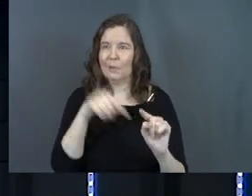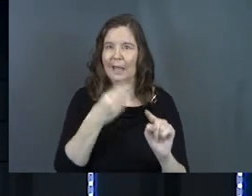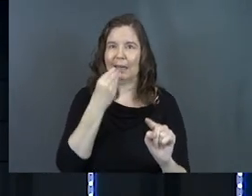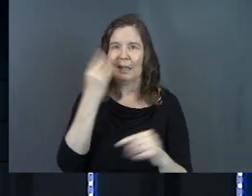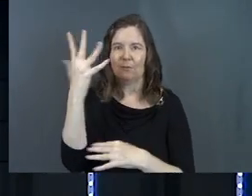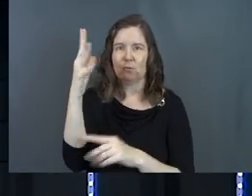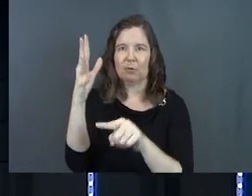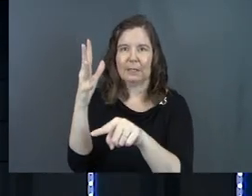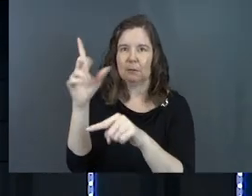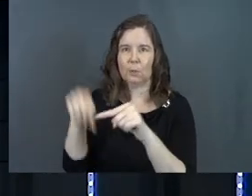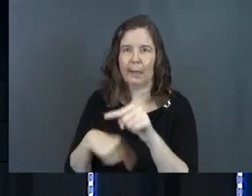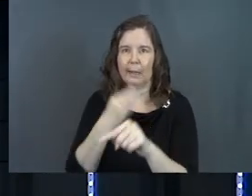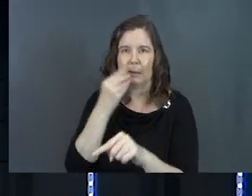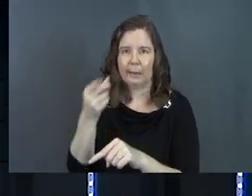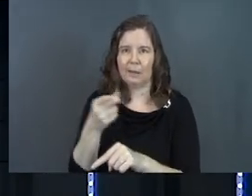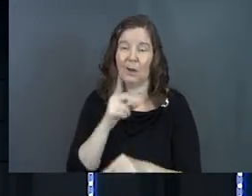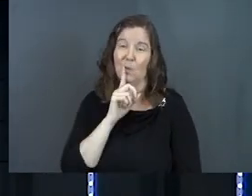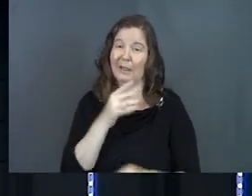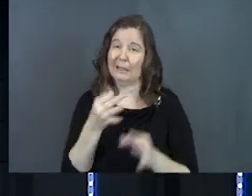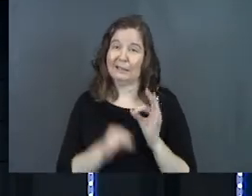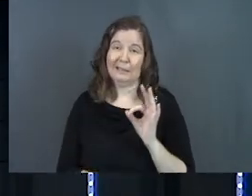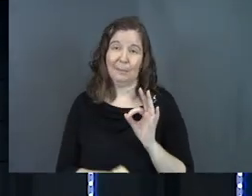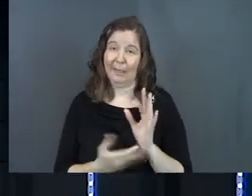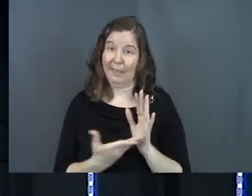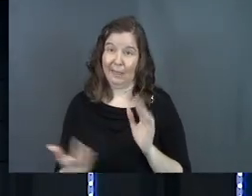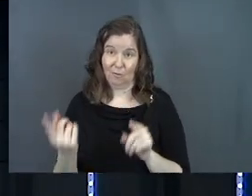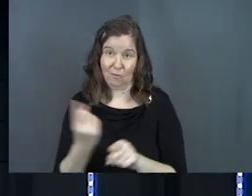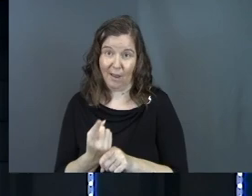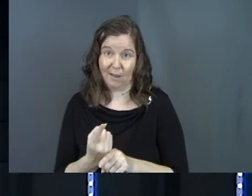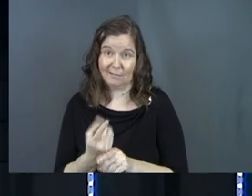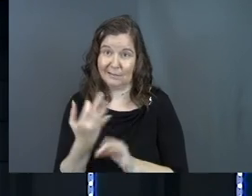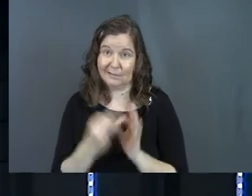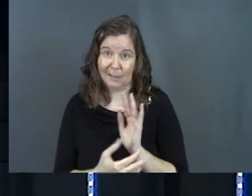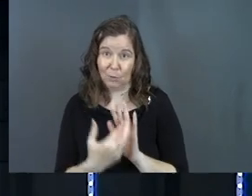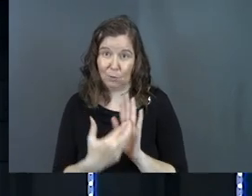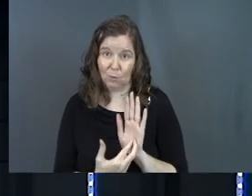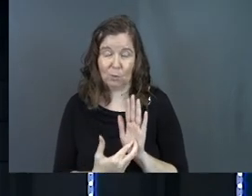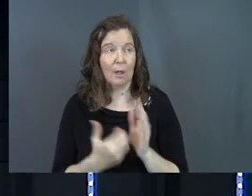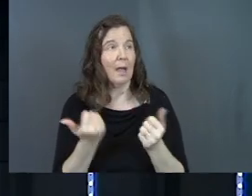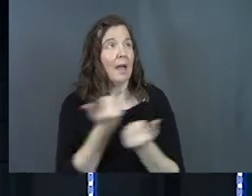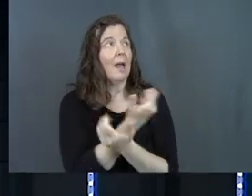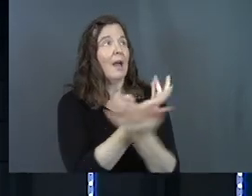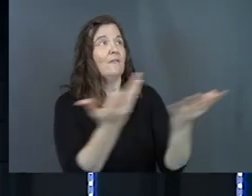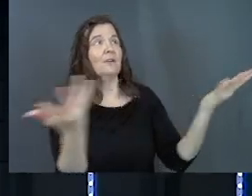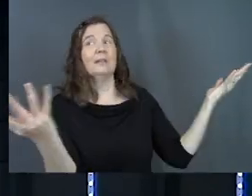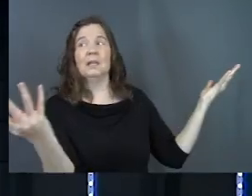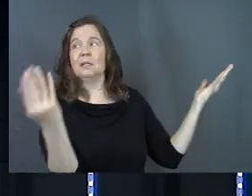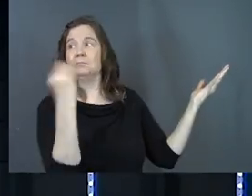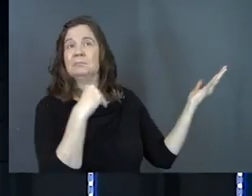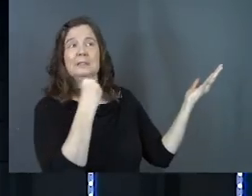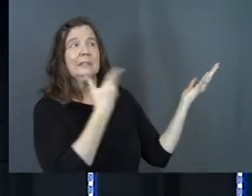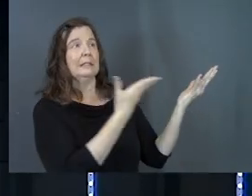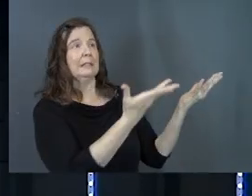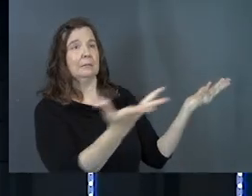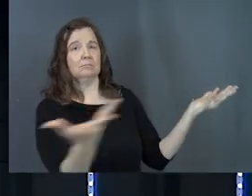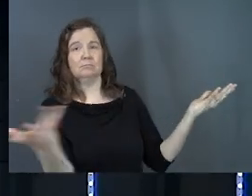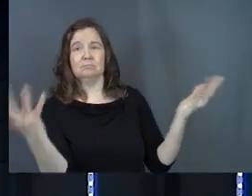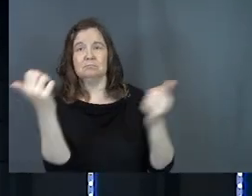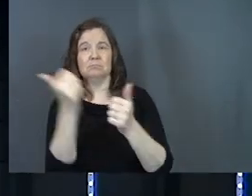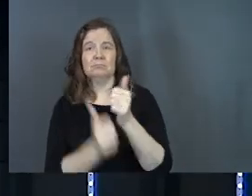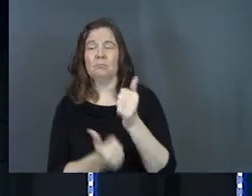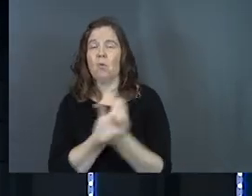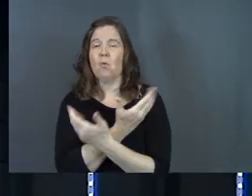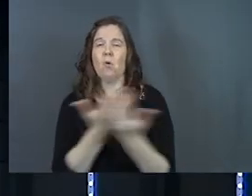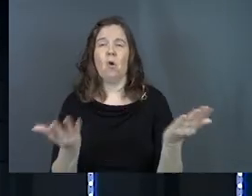supposed to eat from this tree. A really simple thing, right? You can have all the trees, every tree,